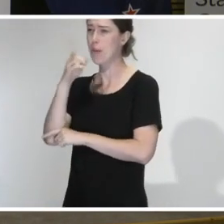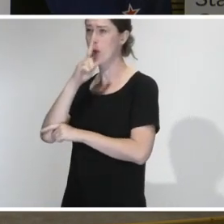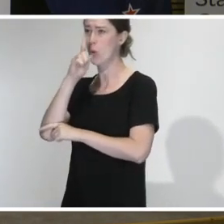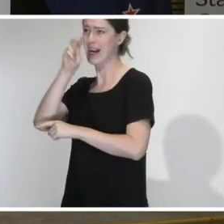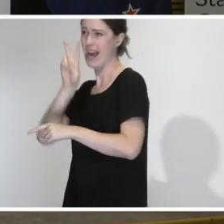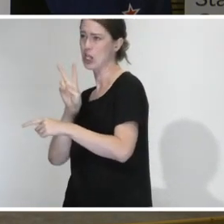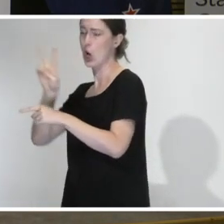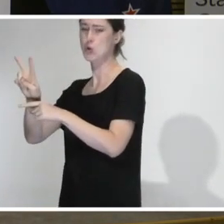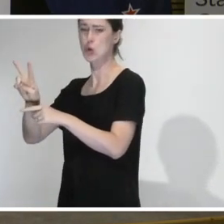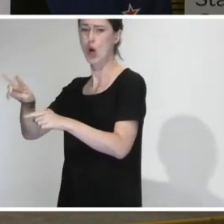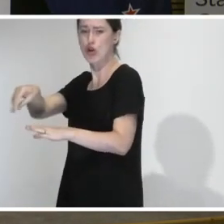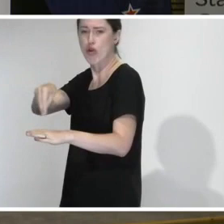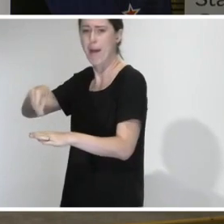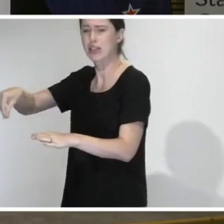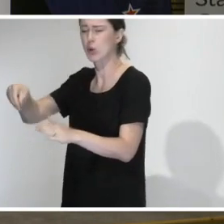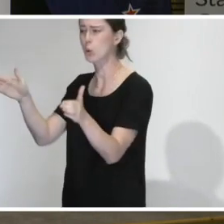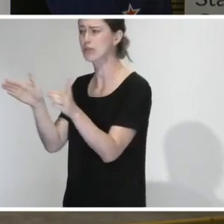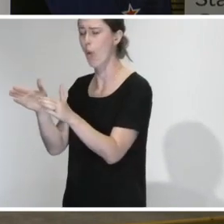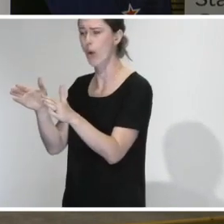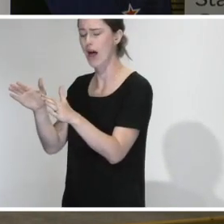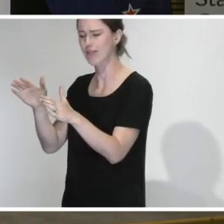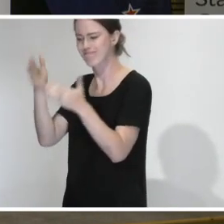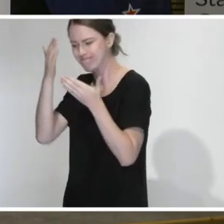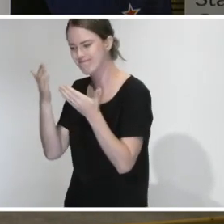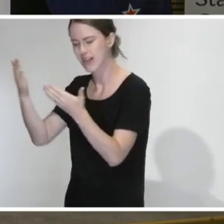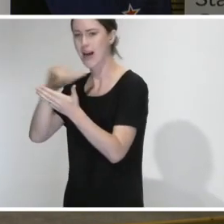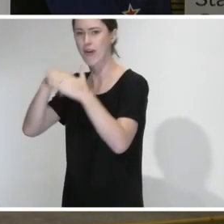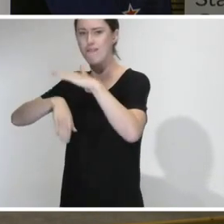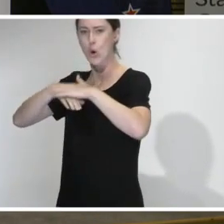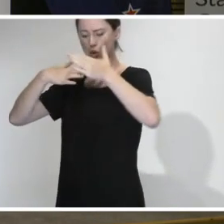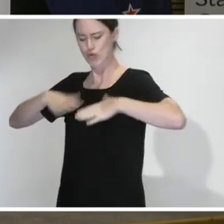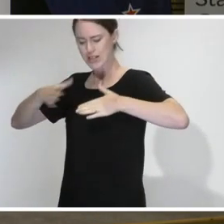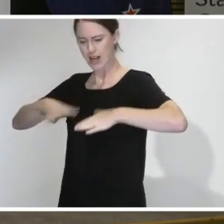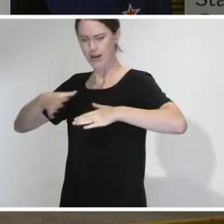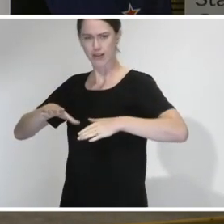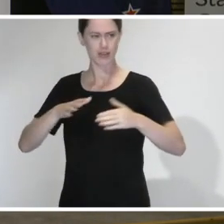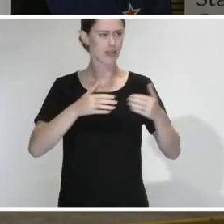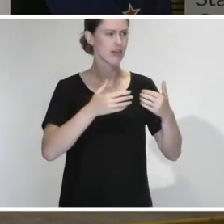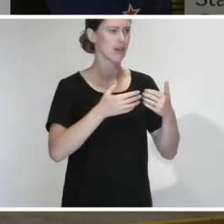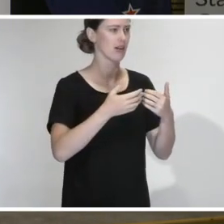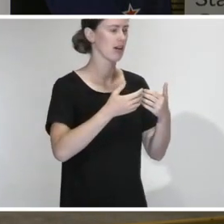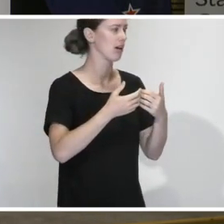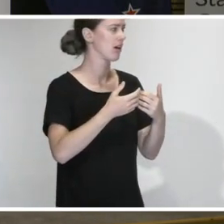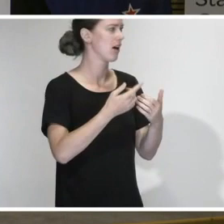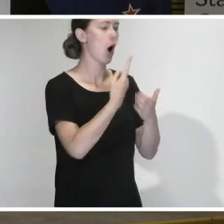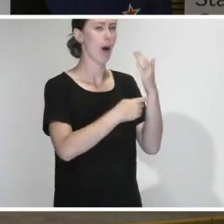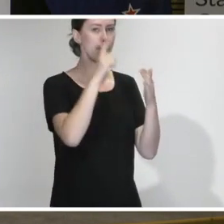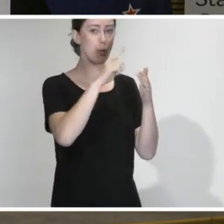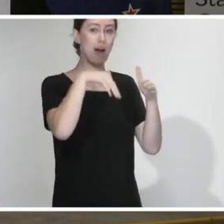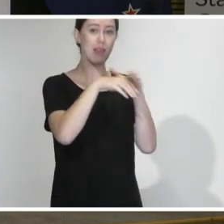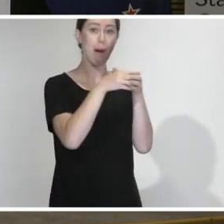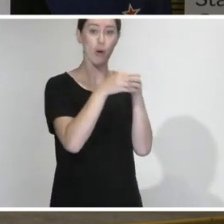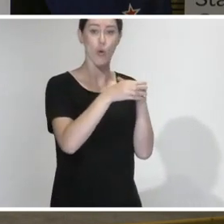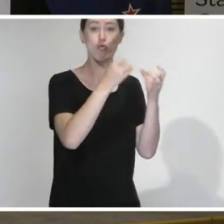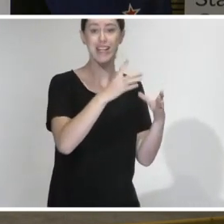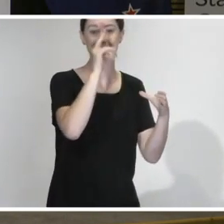to attend a cremation or a small service if they're in full protective gear or whatever? Outside of bubbles, because of course people who are within bubbles can,